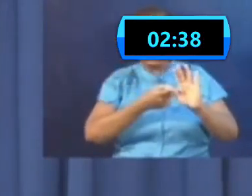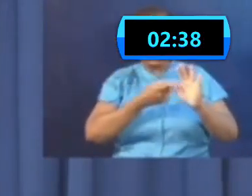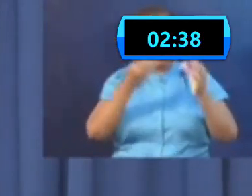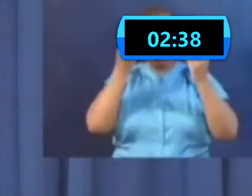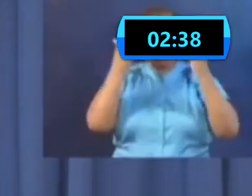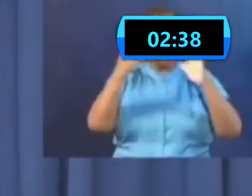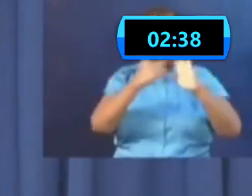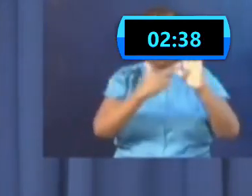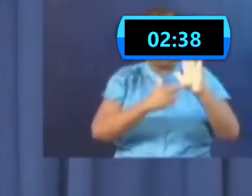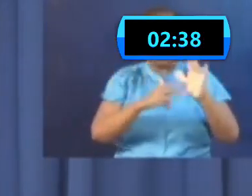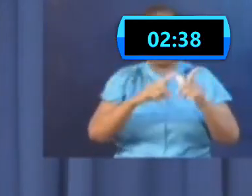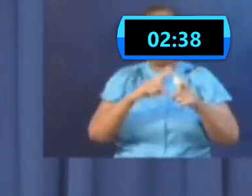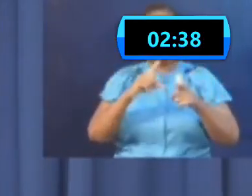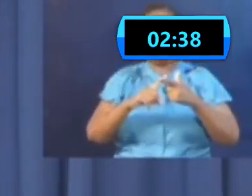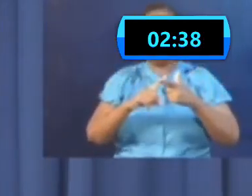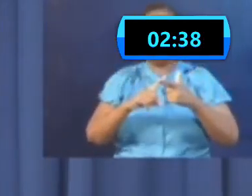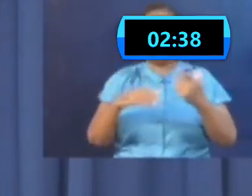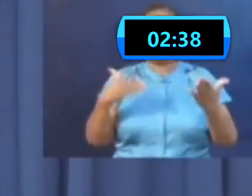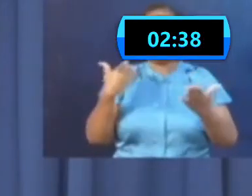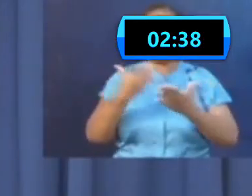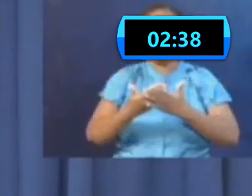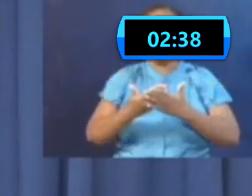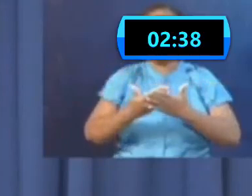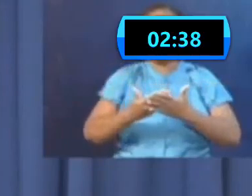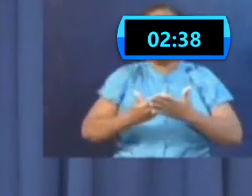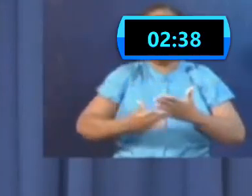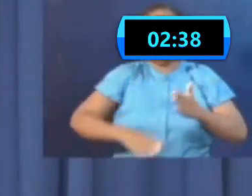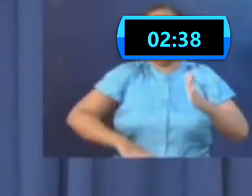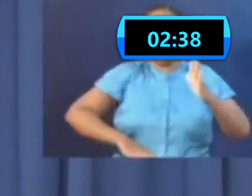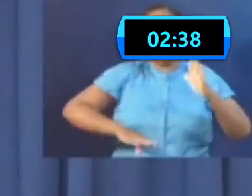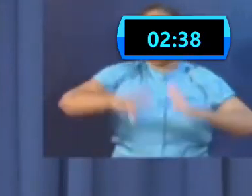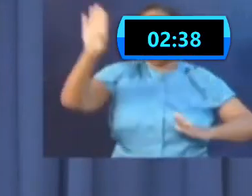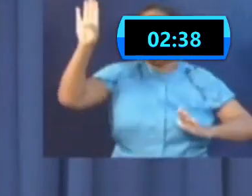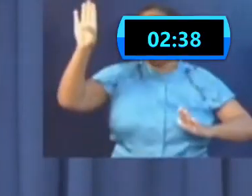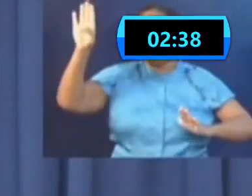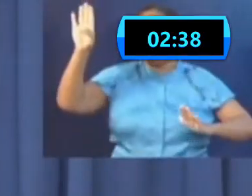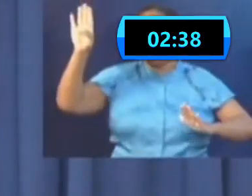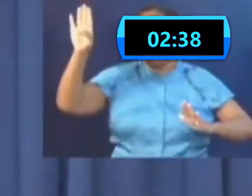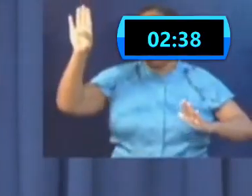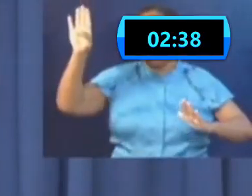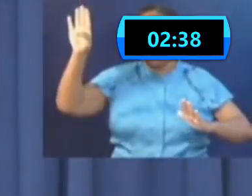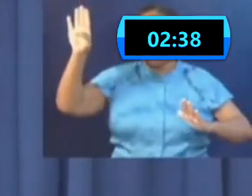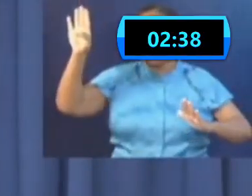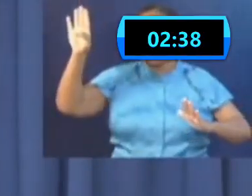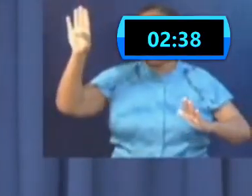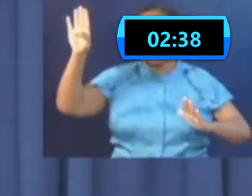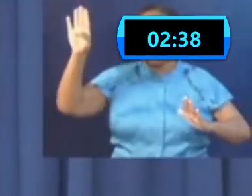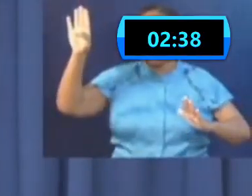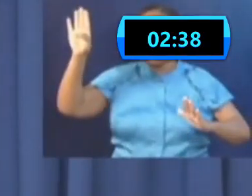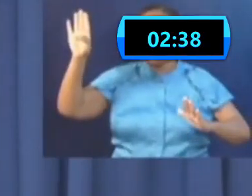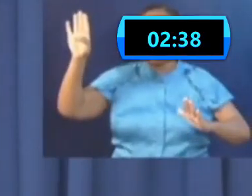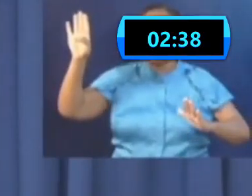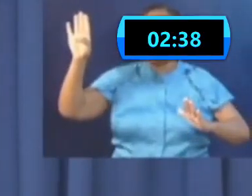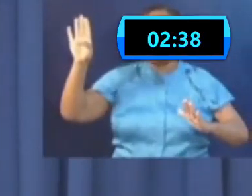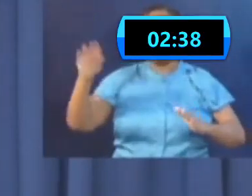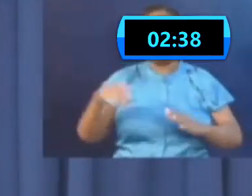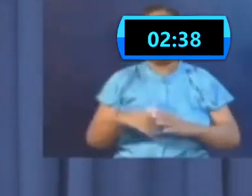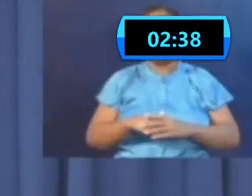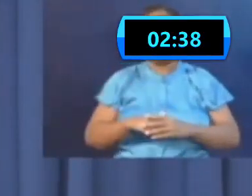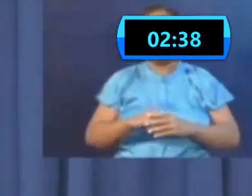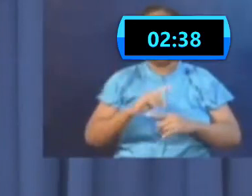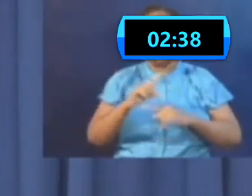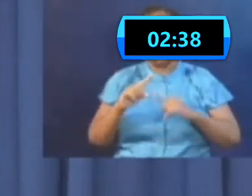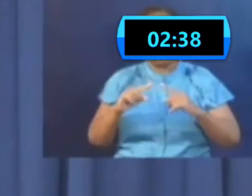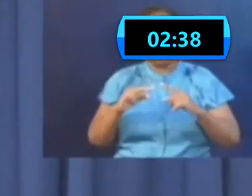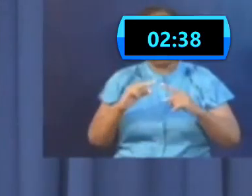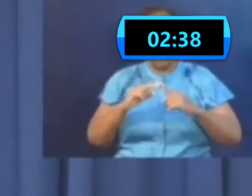and the curve would not be flattened. When we announced the escalation plan, which we had